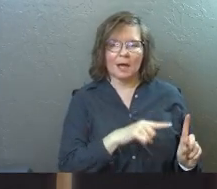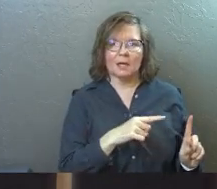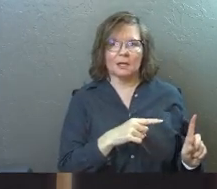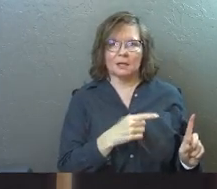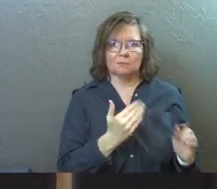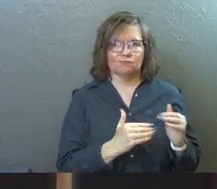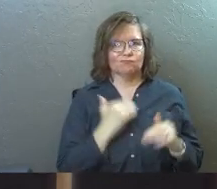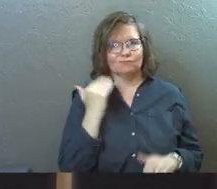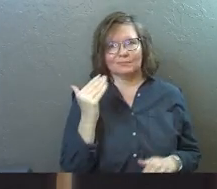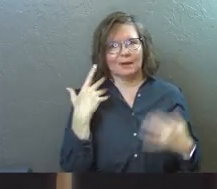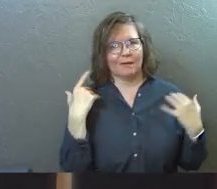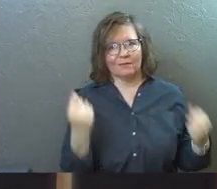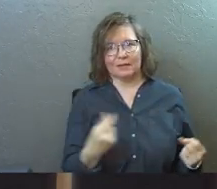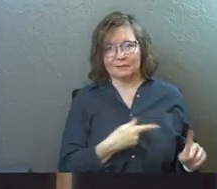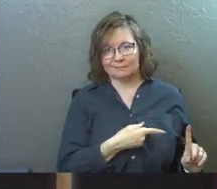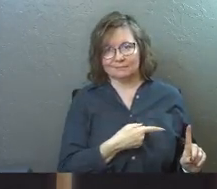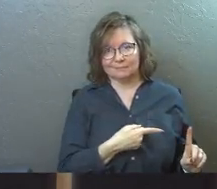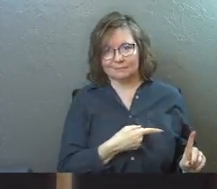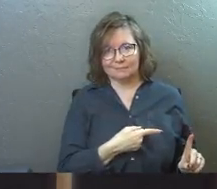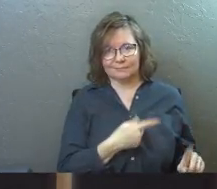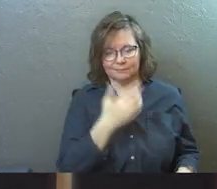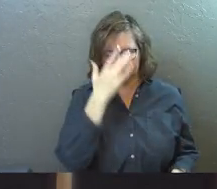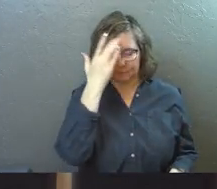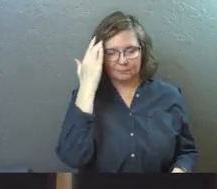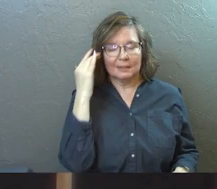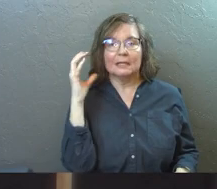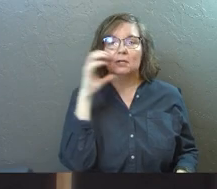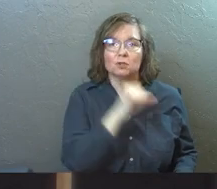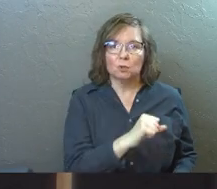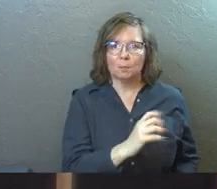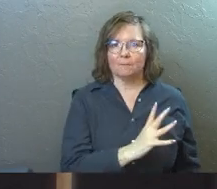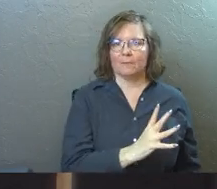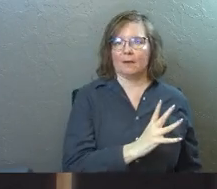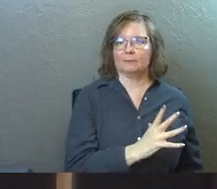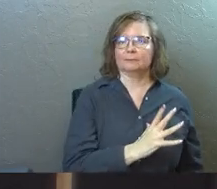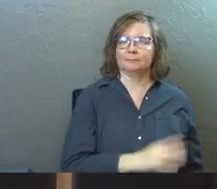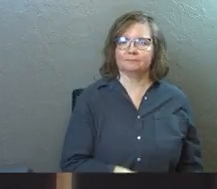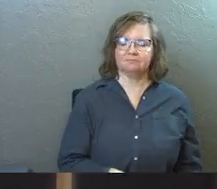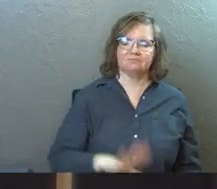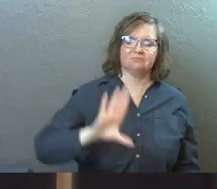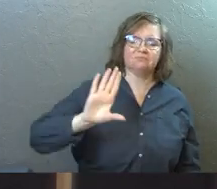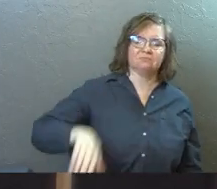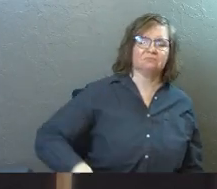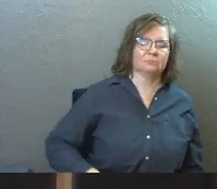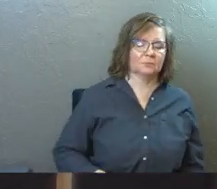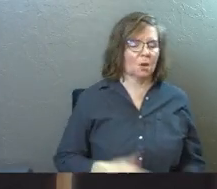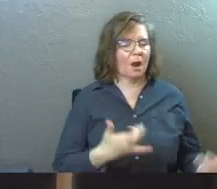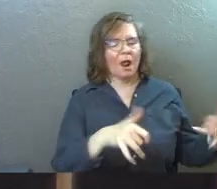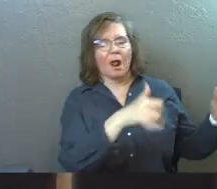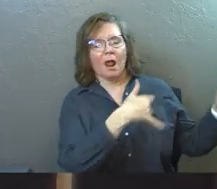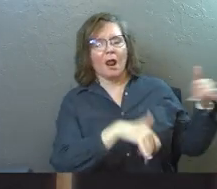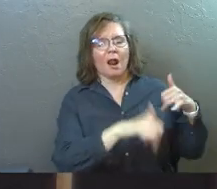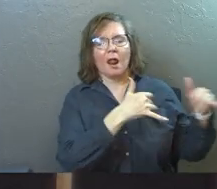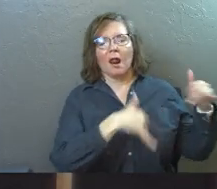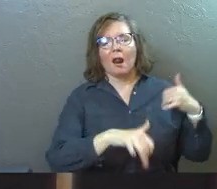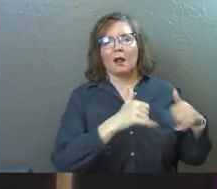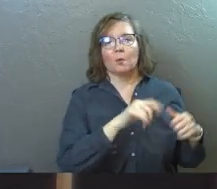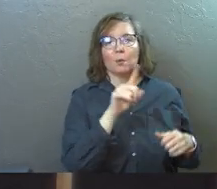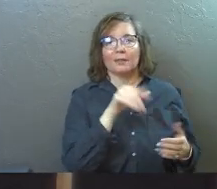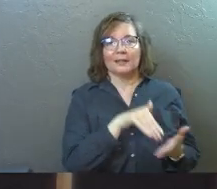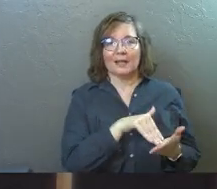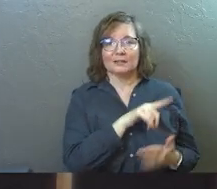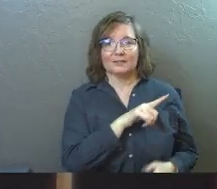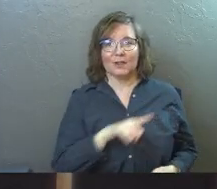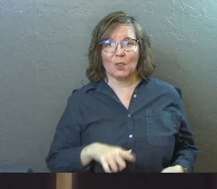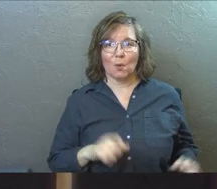overconfident. He assumed he was fine. So he throws a party with a thousand of